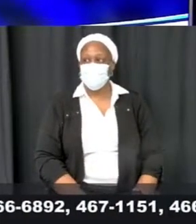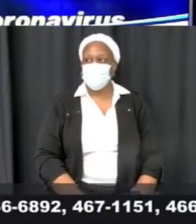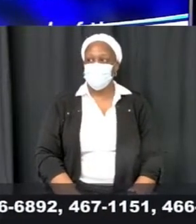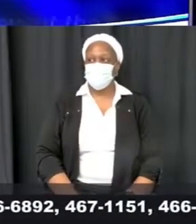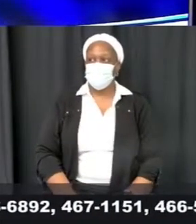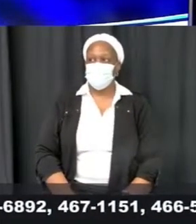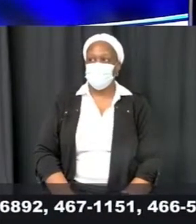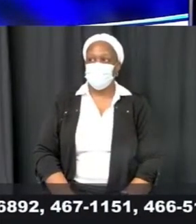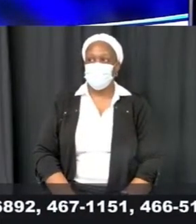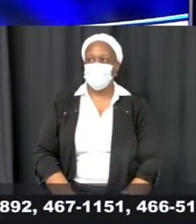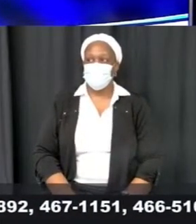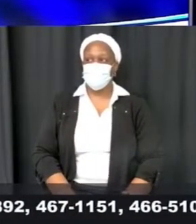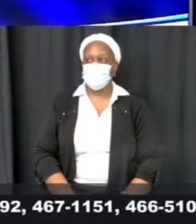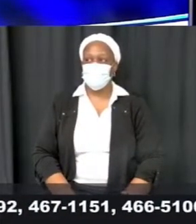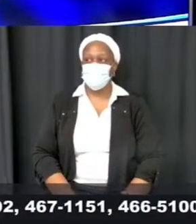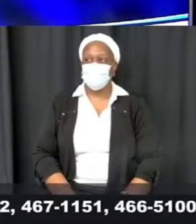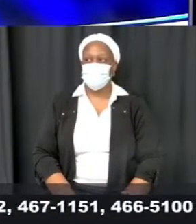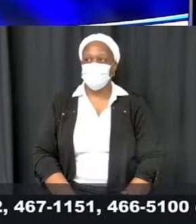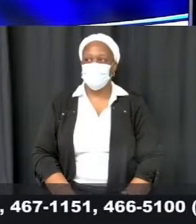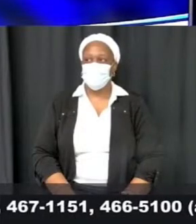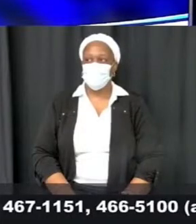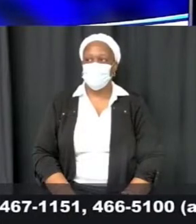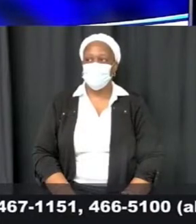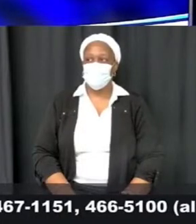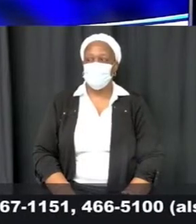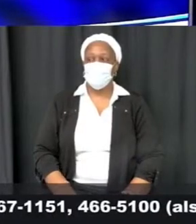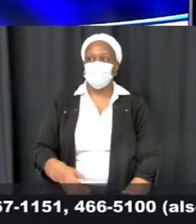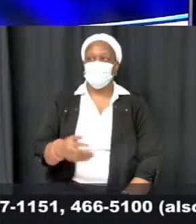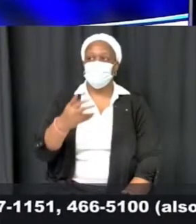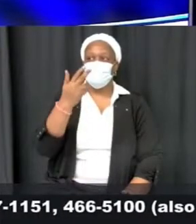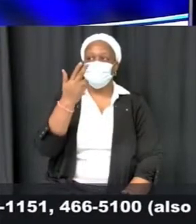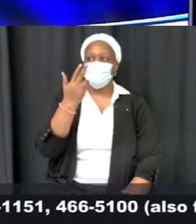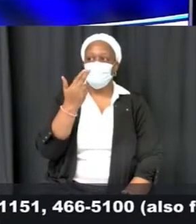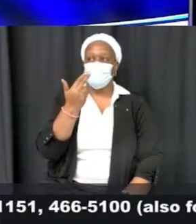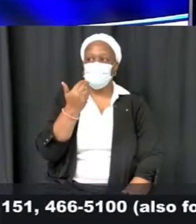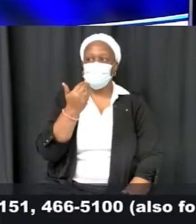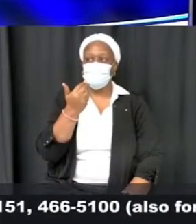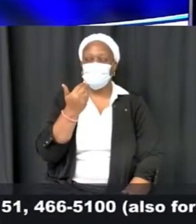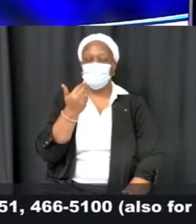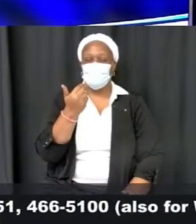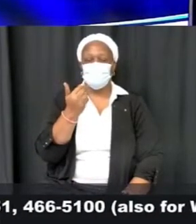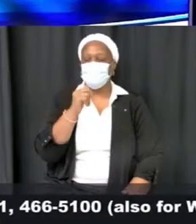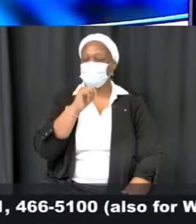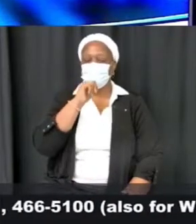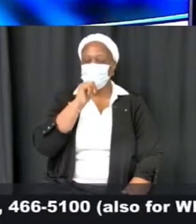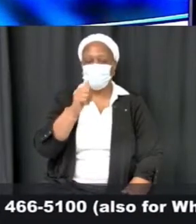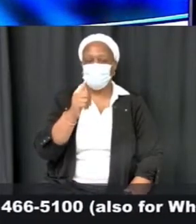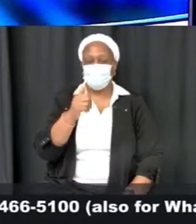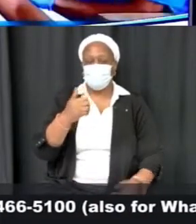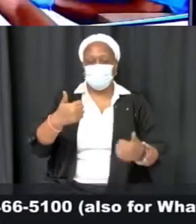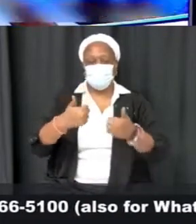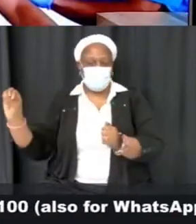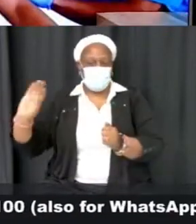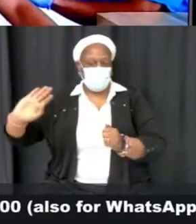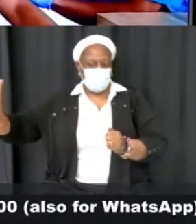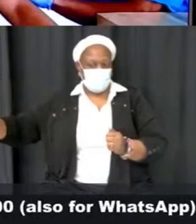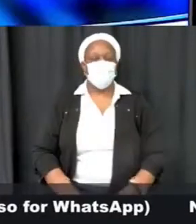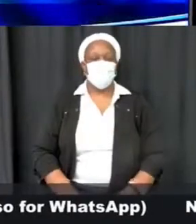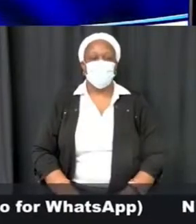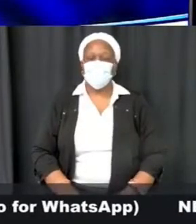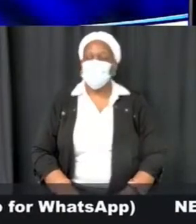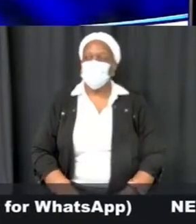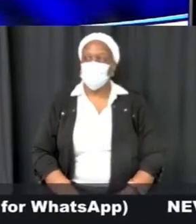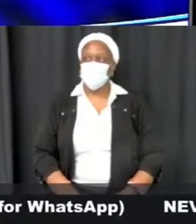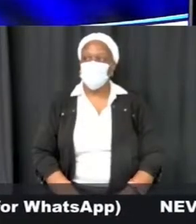13 were not in any way contaminated by the previous 40 because they were isolated. The